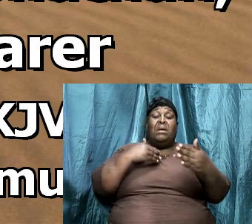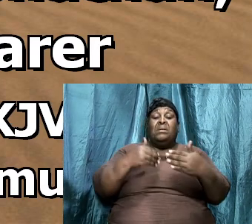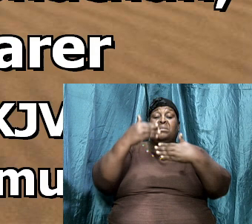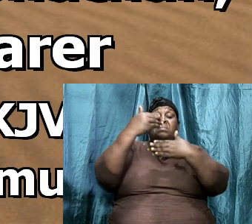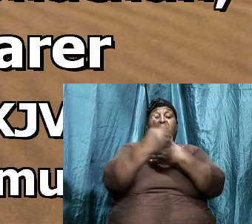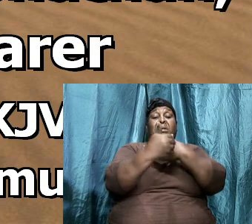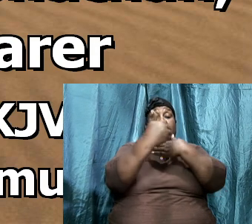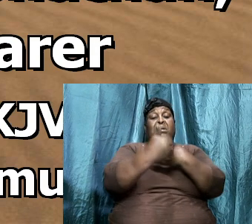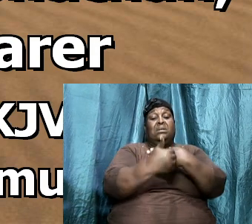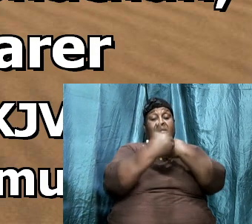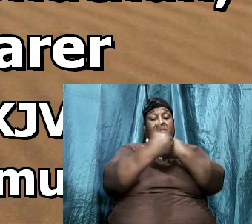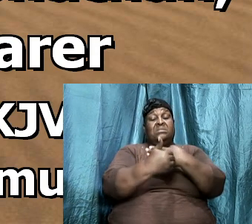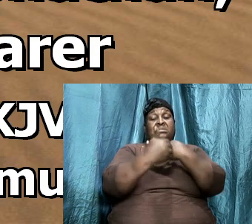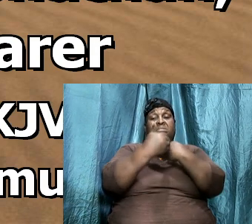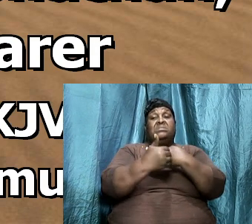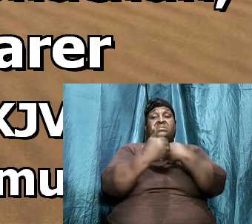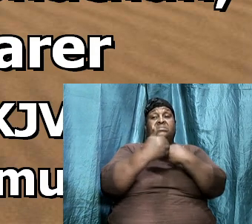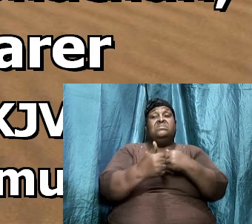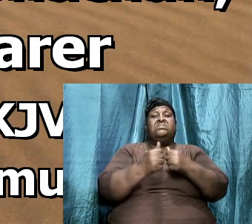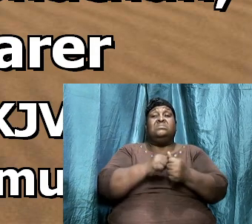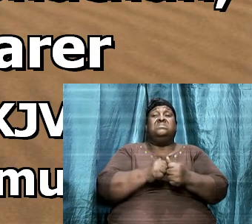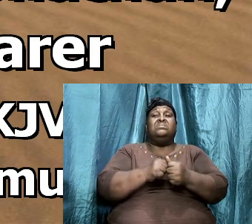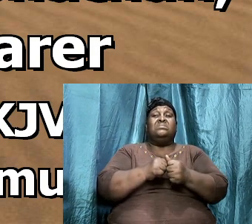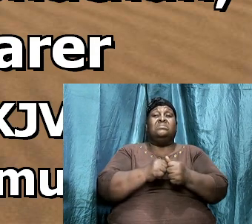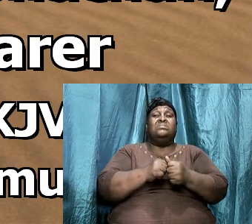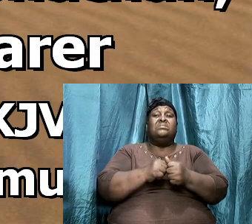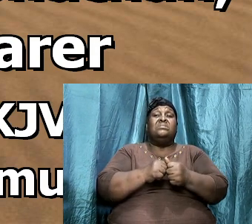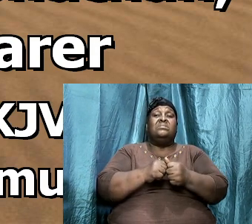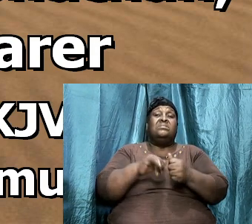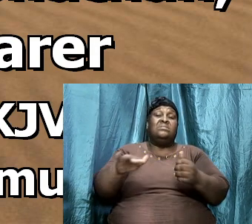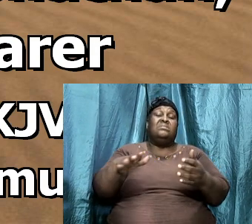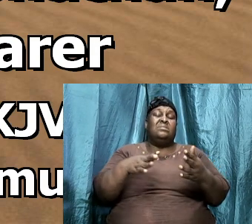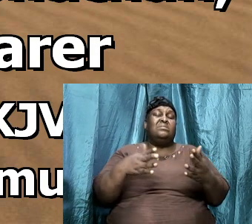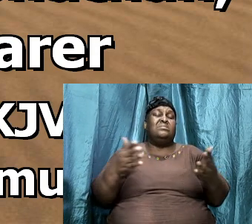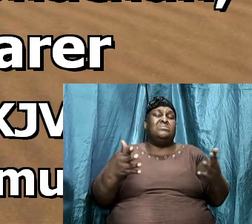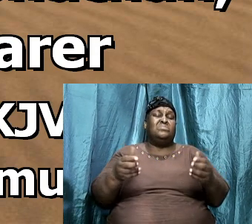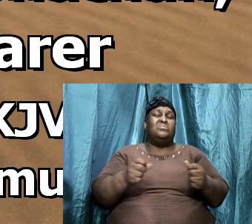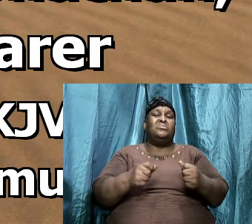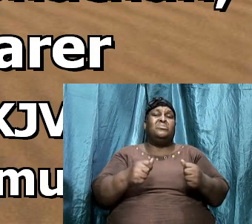you're bawling look here we're coming to clean you up so that is what the armor bearer was doing